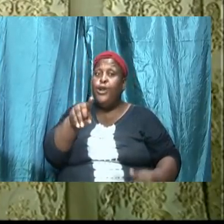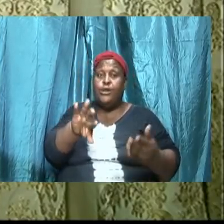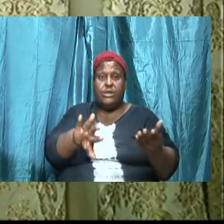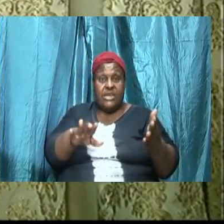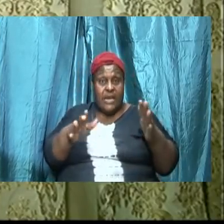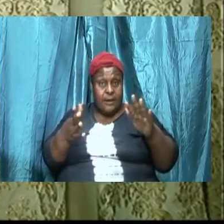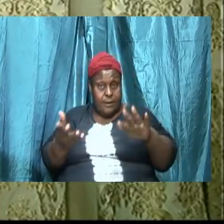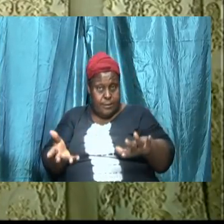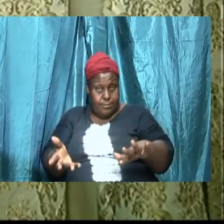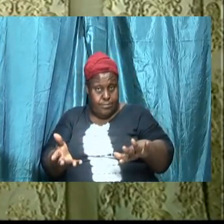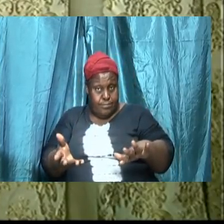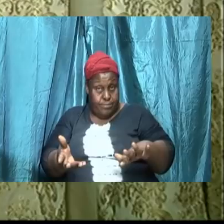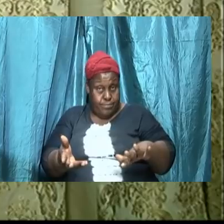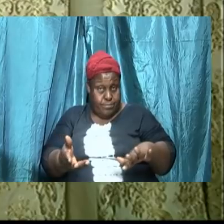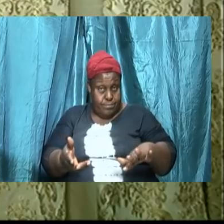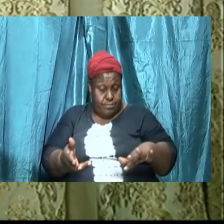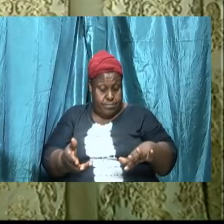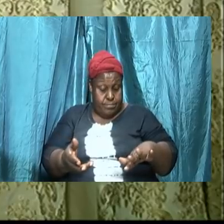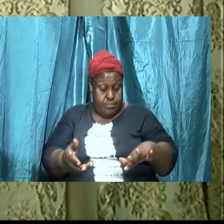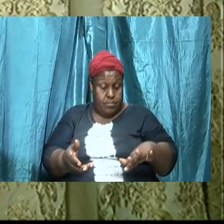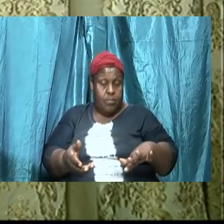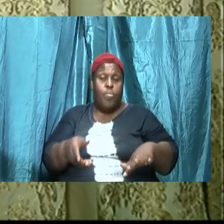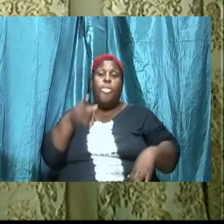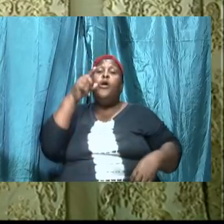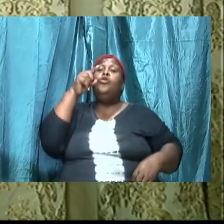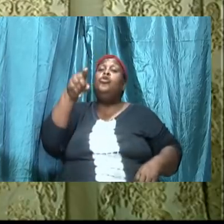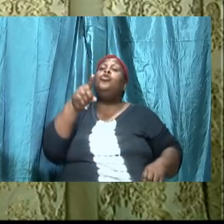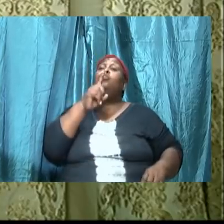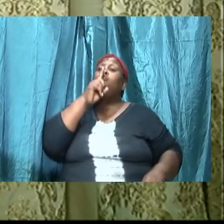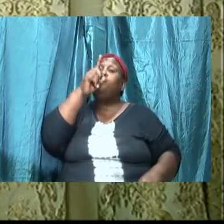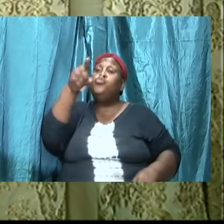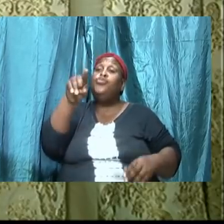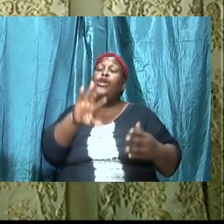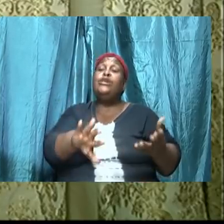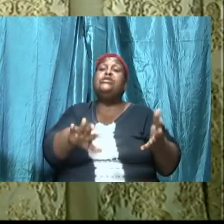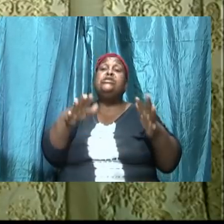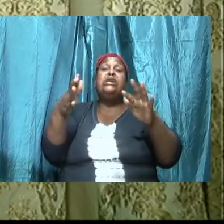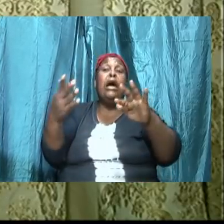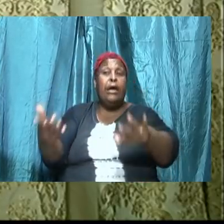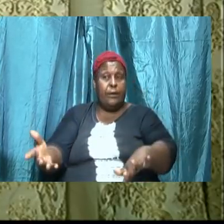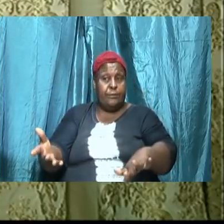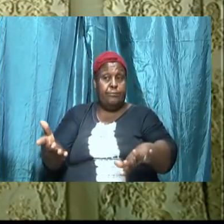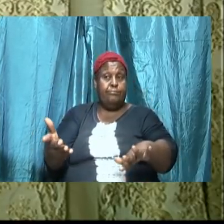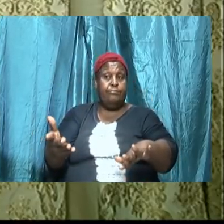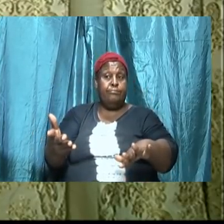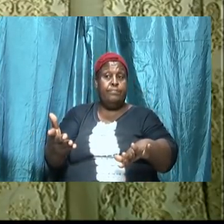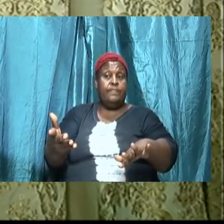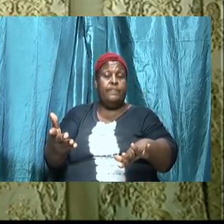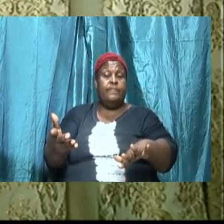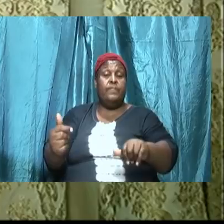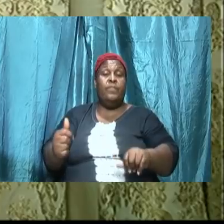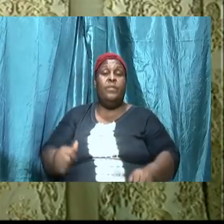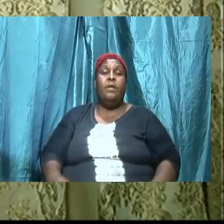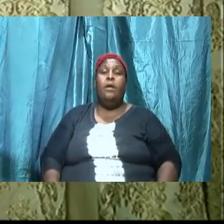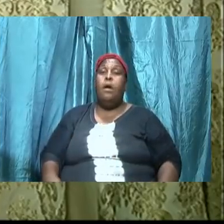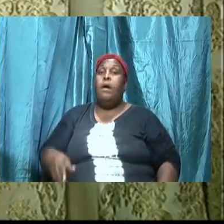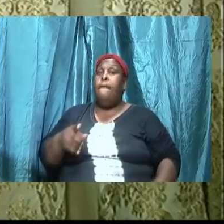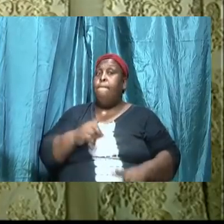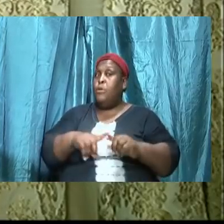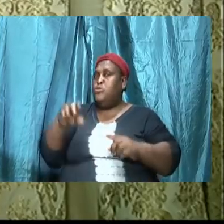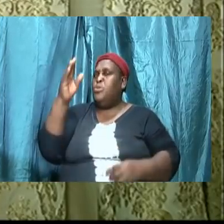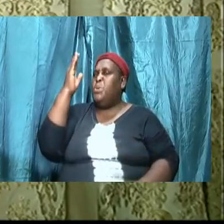you will surely die but notice